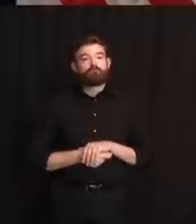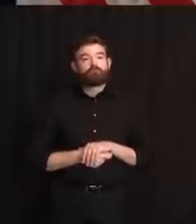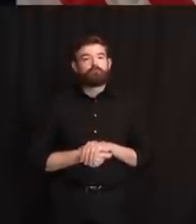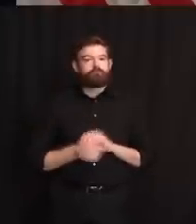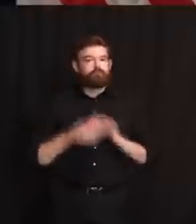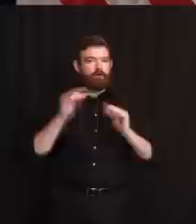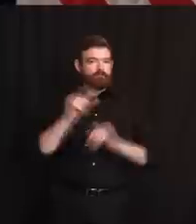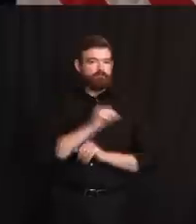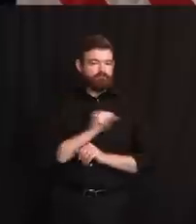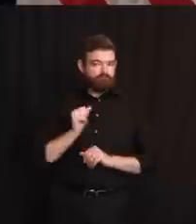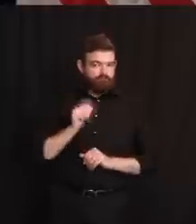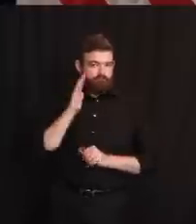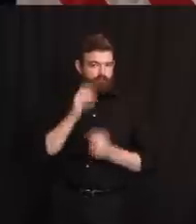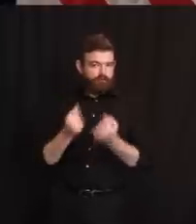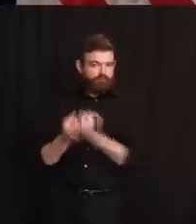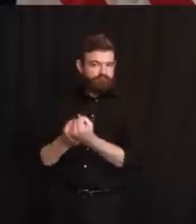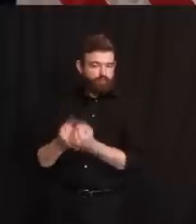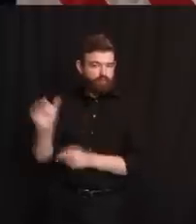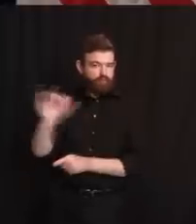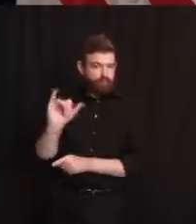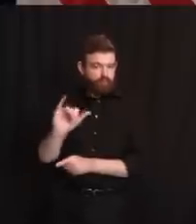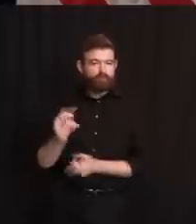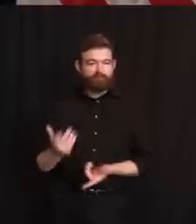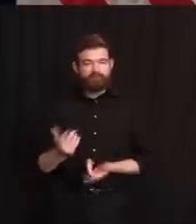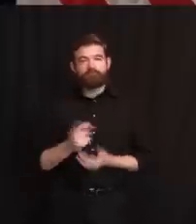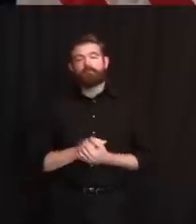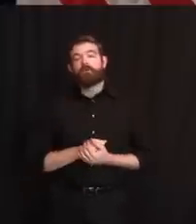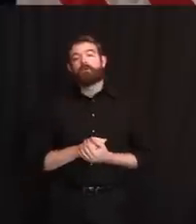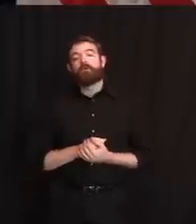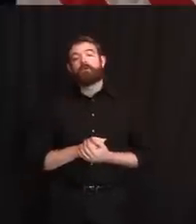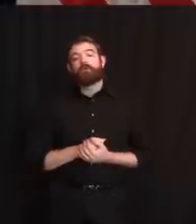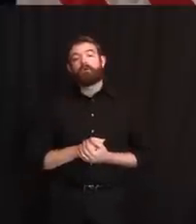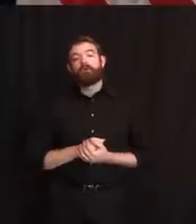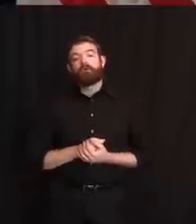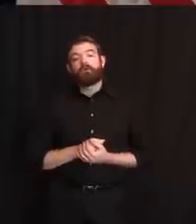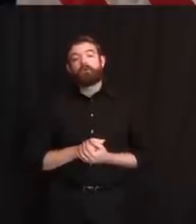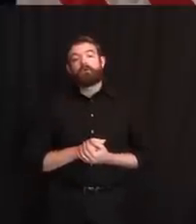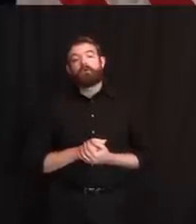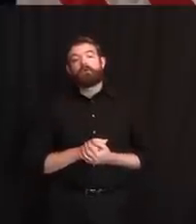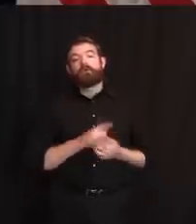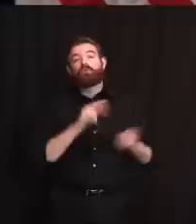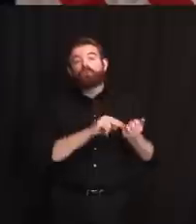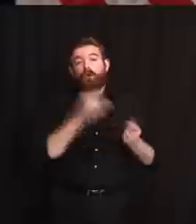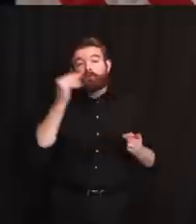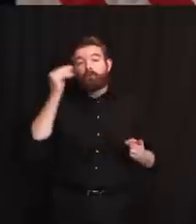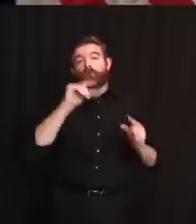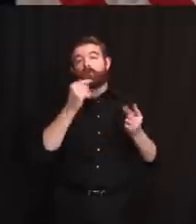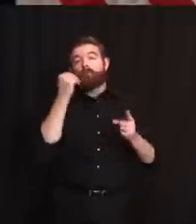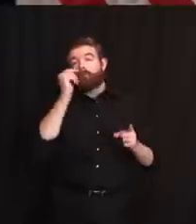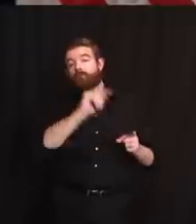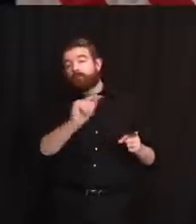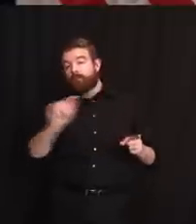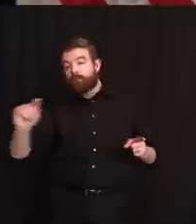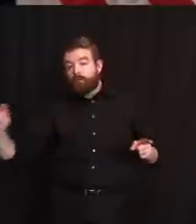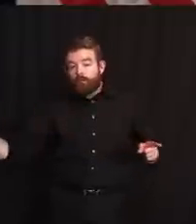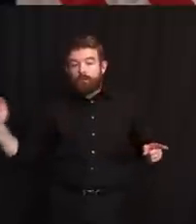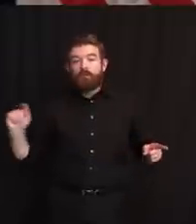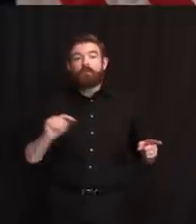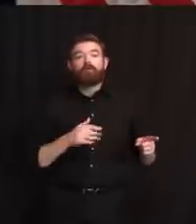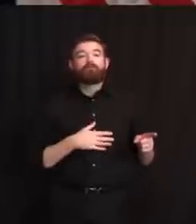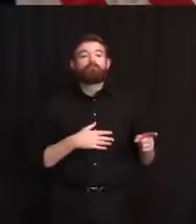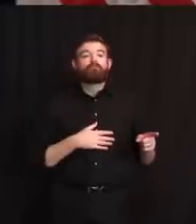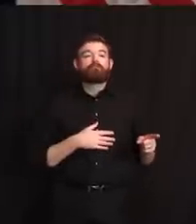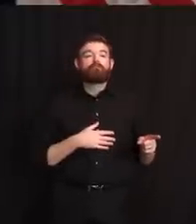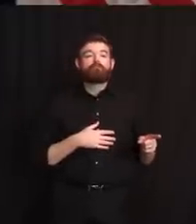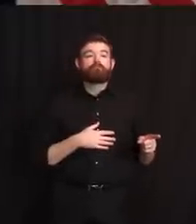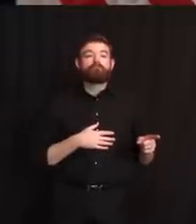us on long-term care testing the other day. Do you have any update on that? And again, we're going to have a big, I think tomorrow will